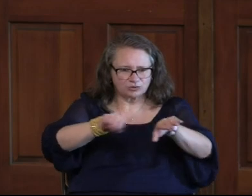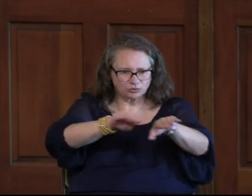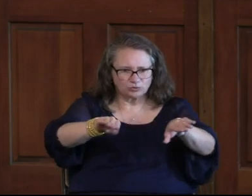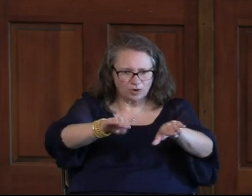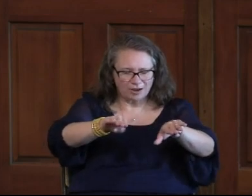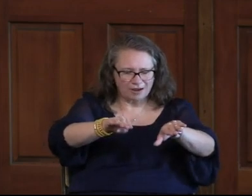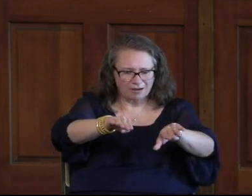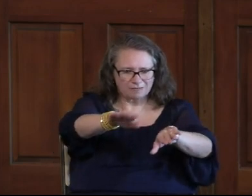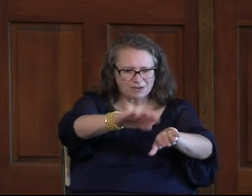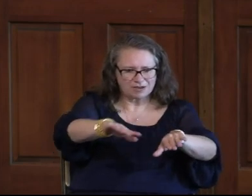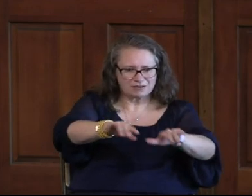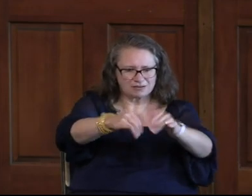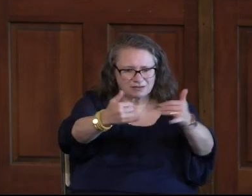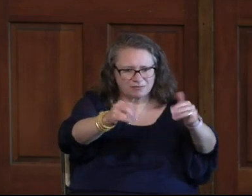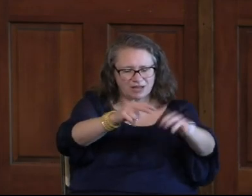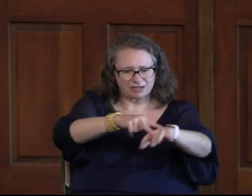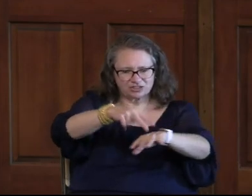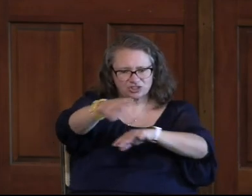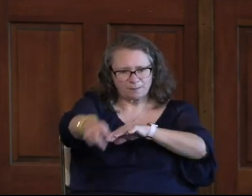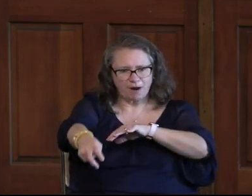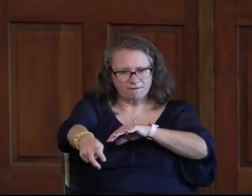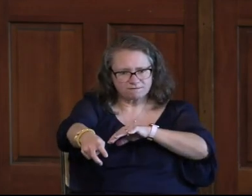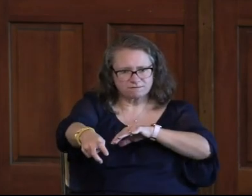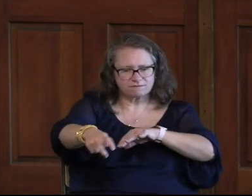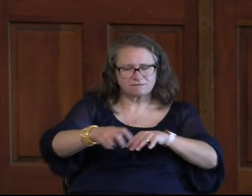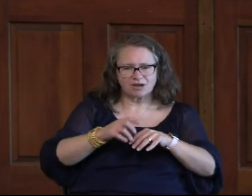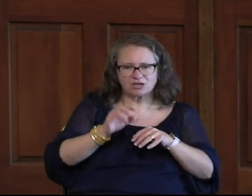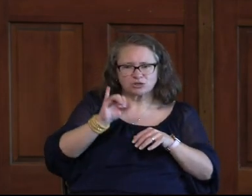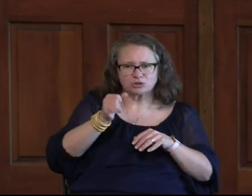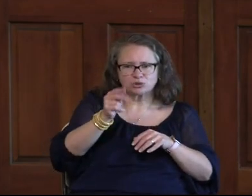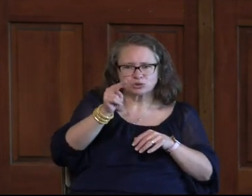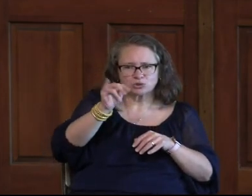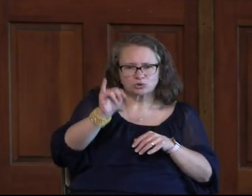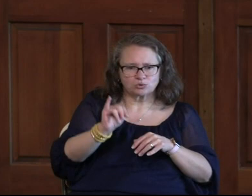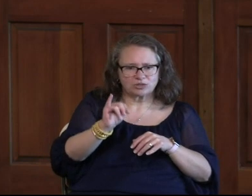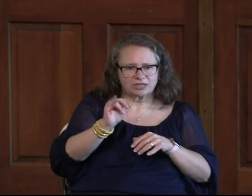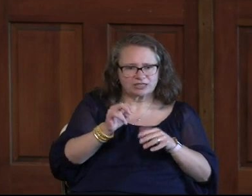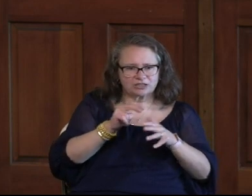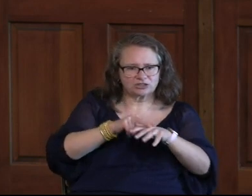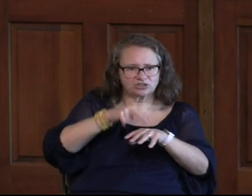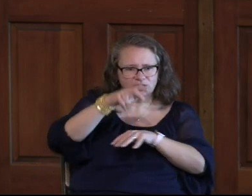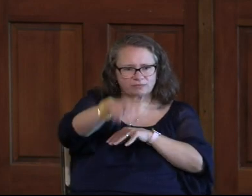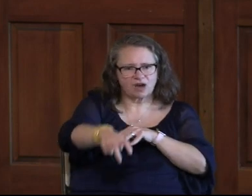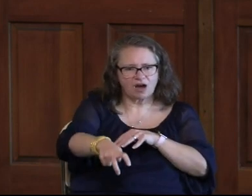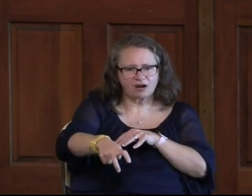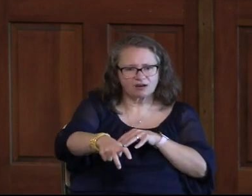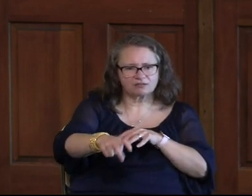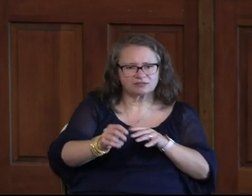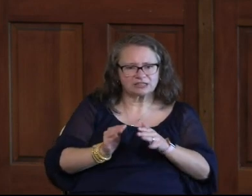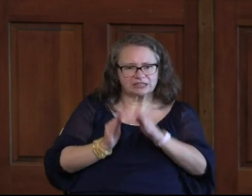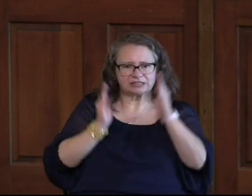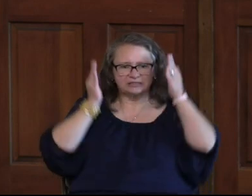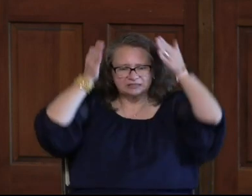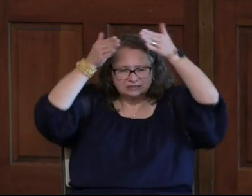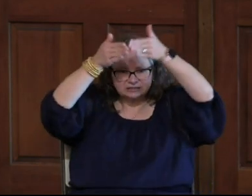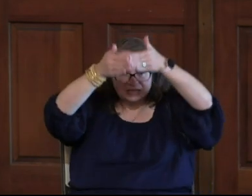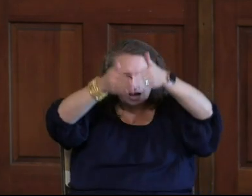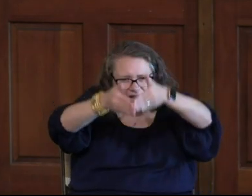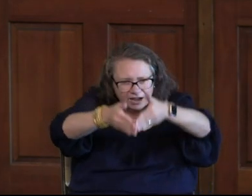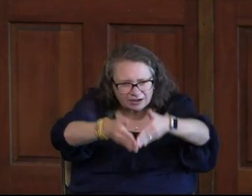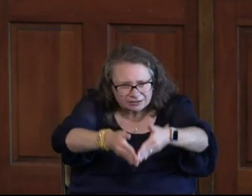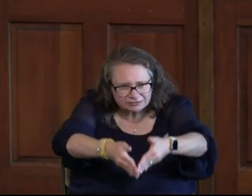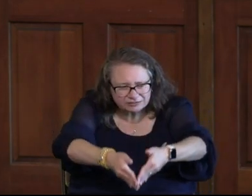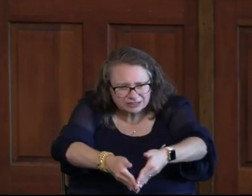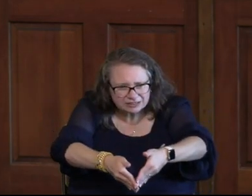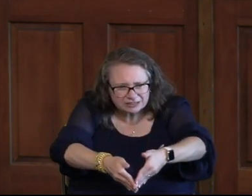to it to play and jump off of it. And Joni jumped off of that dock and did a dive. And when she